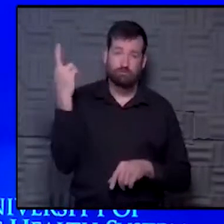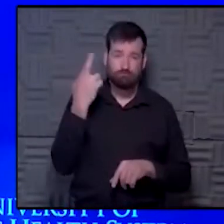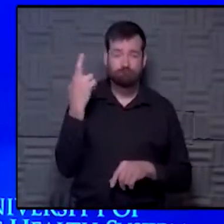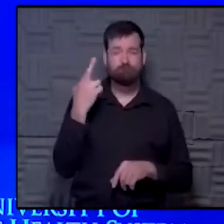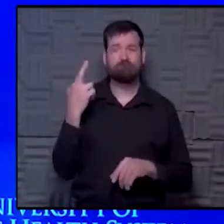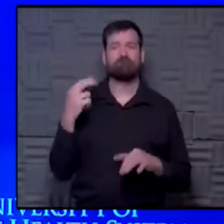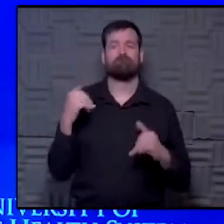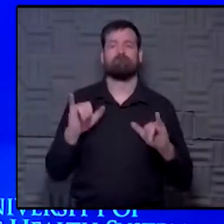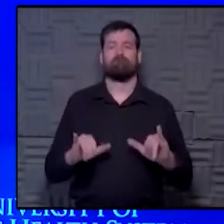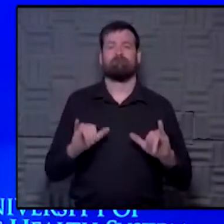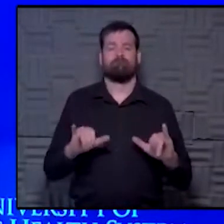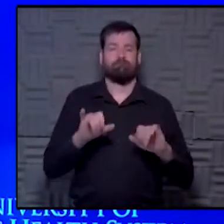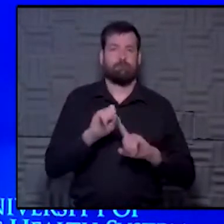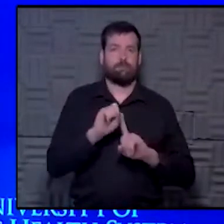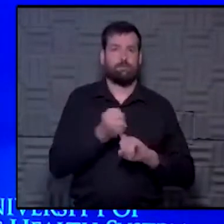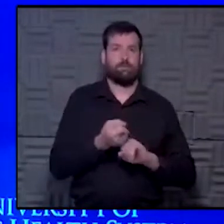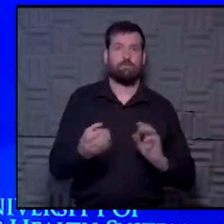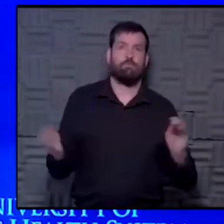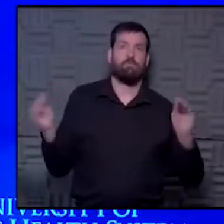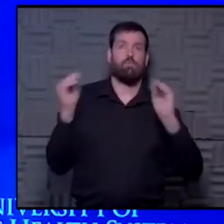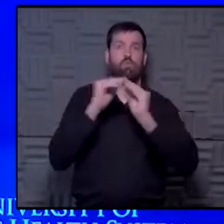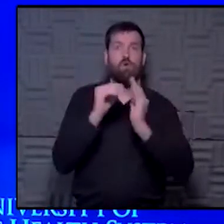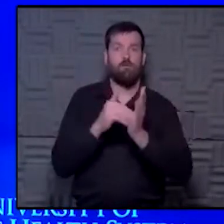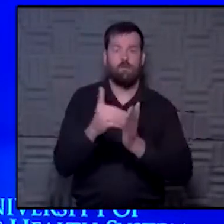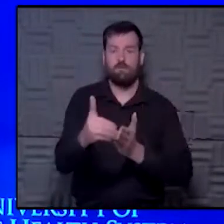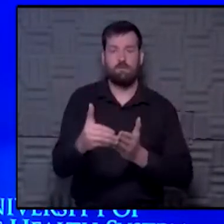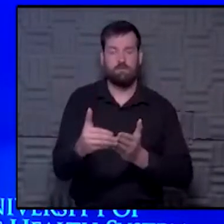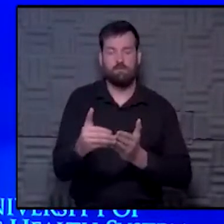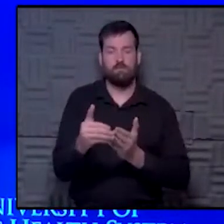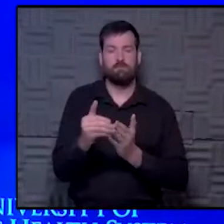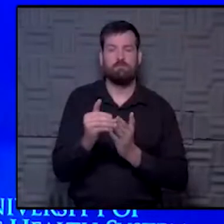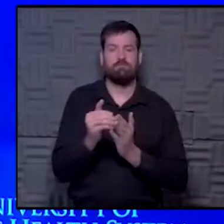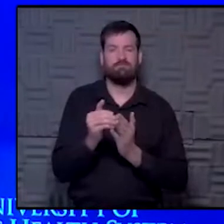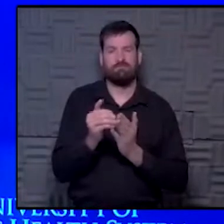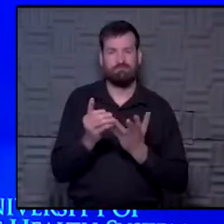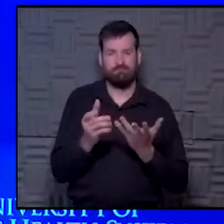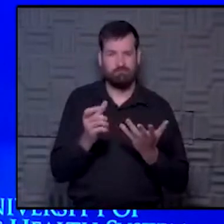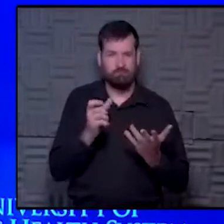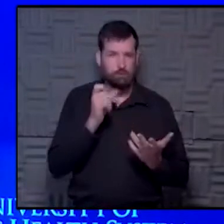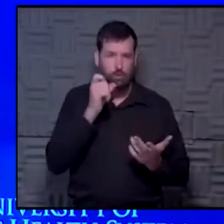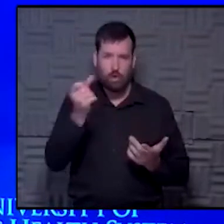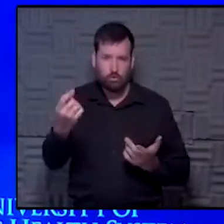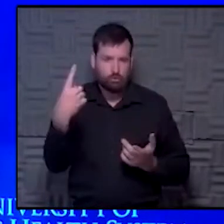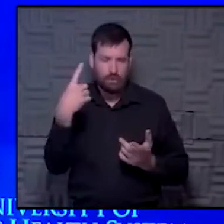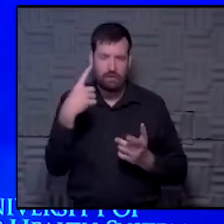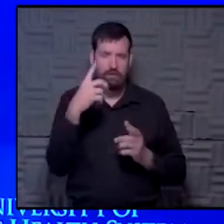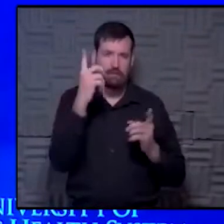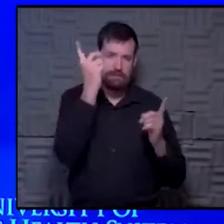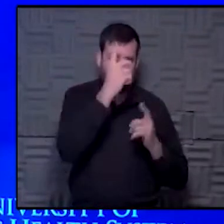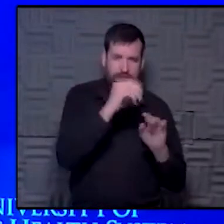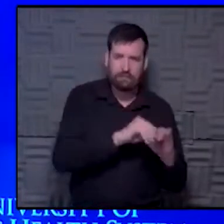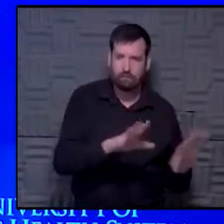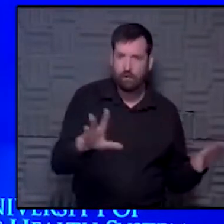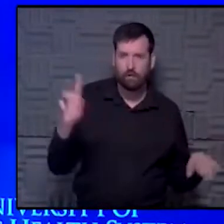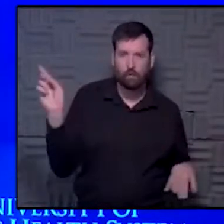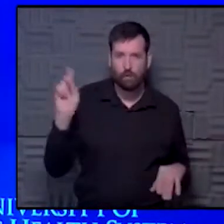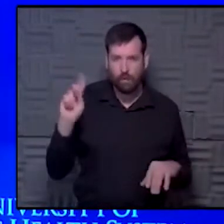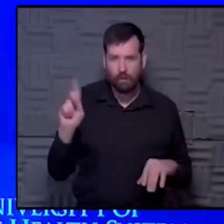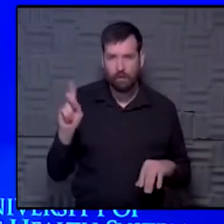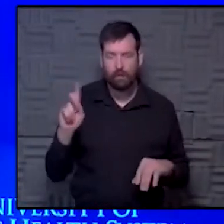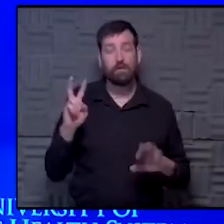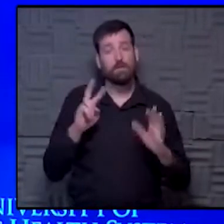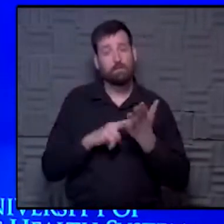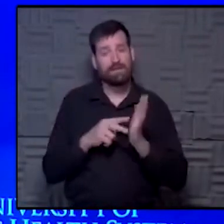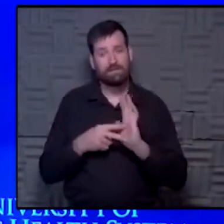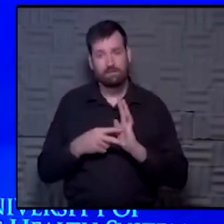in situations more and more now where we don't have a complete picture of where disease is spreading in our communities. And that